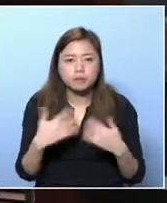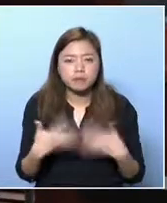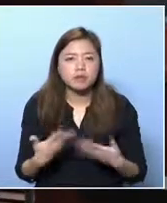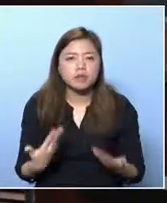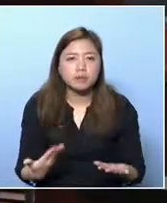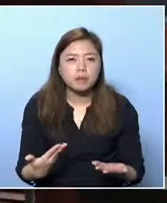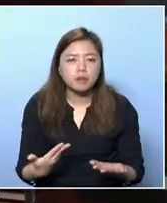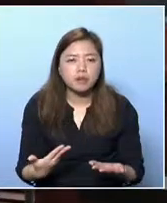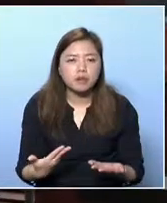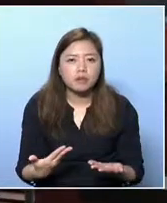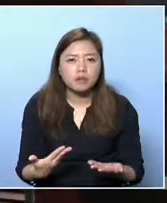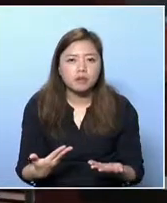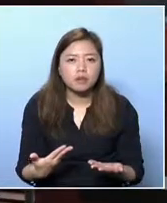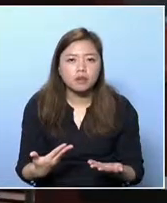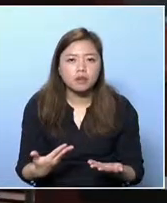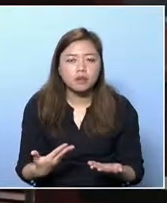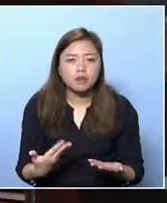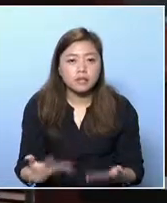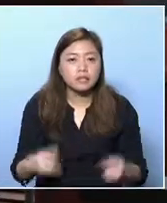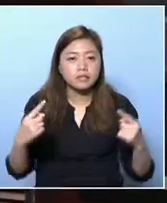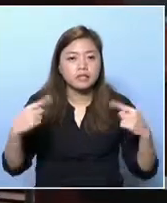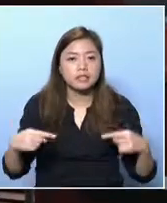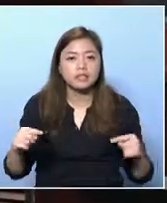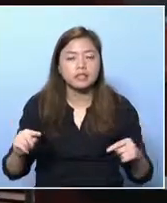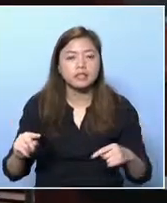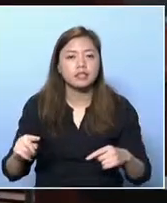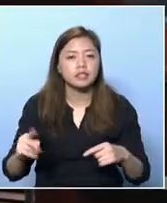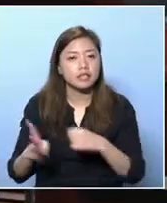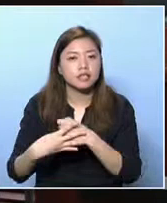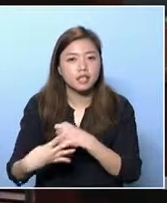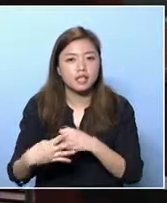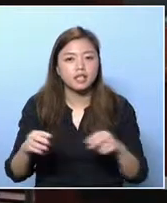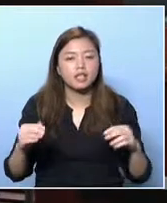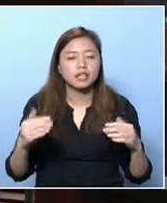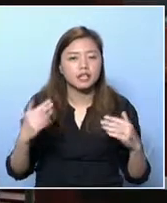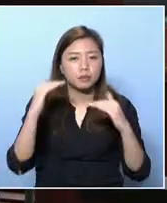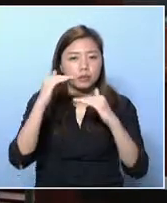you be willing to review the policies